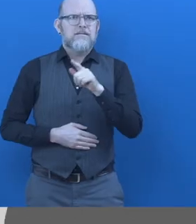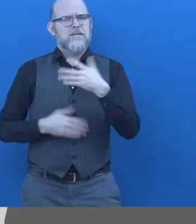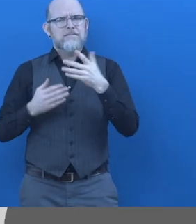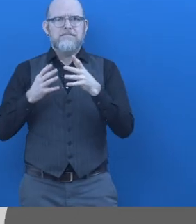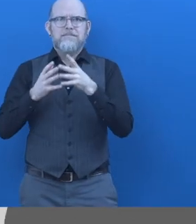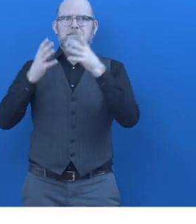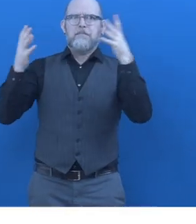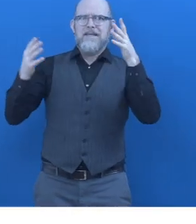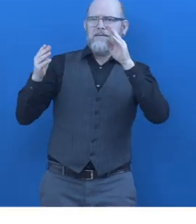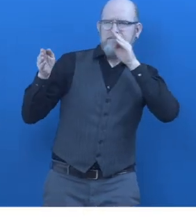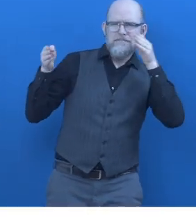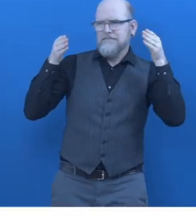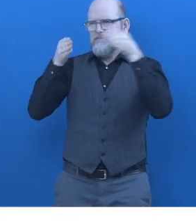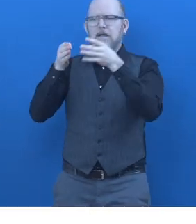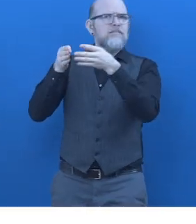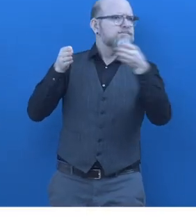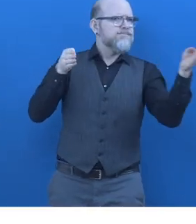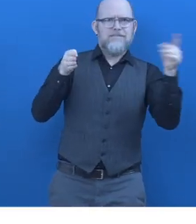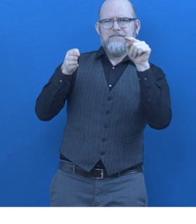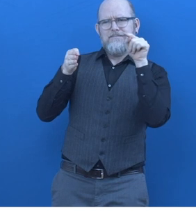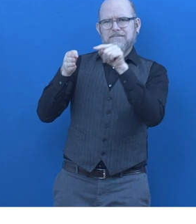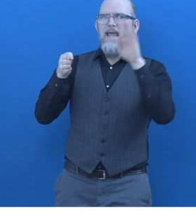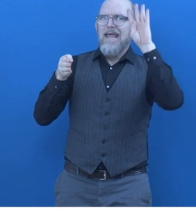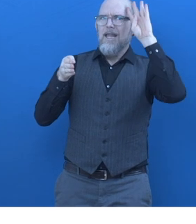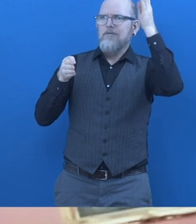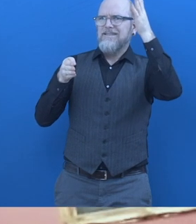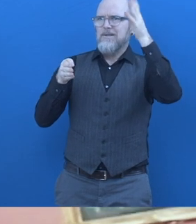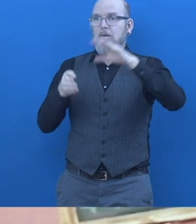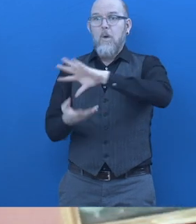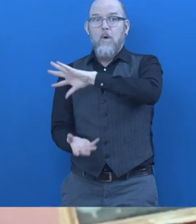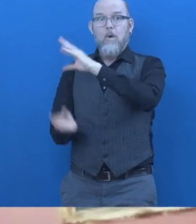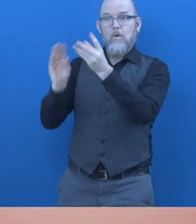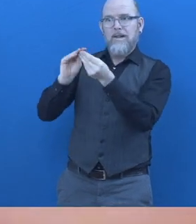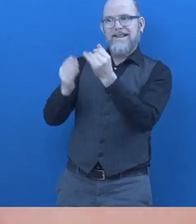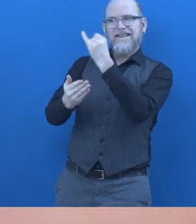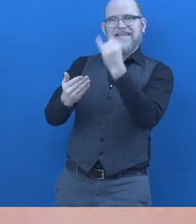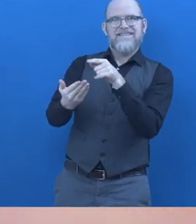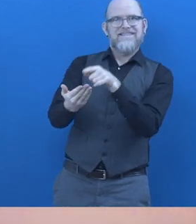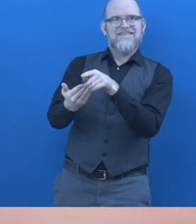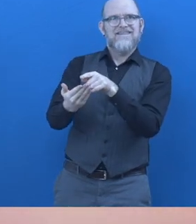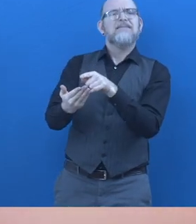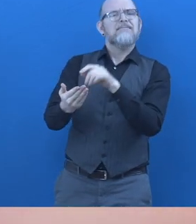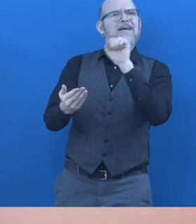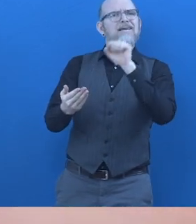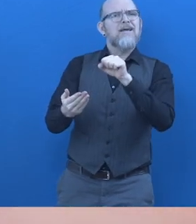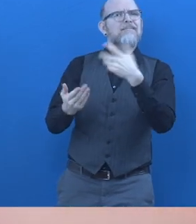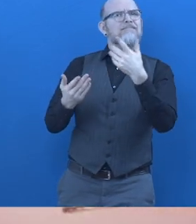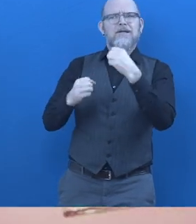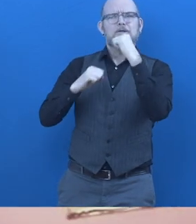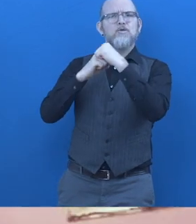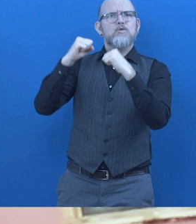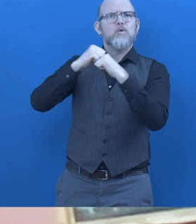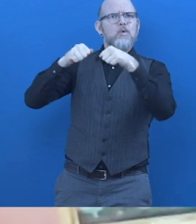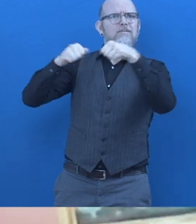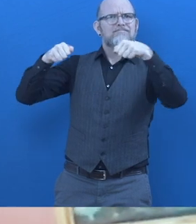Silvana L. Lakis. What is LUPD about? The main elements for our innovation would